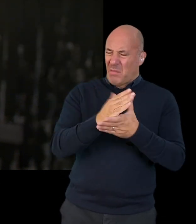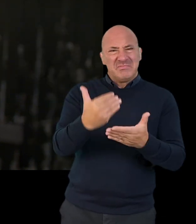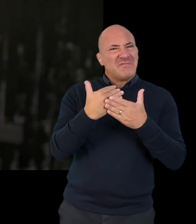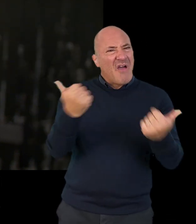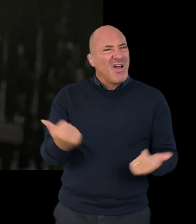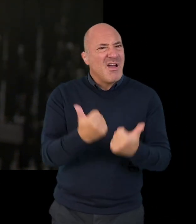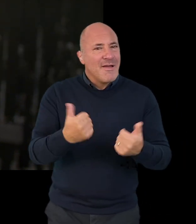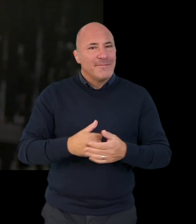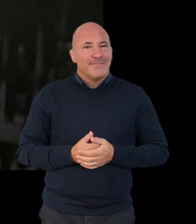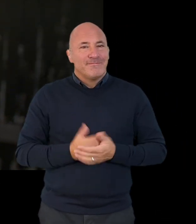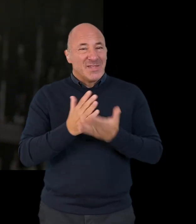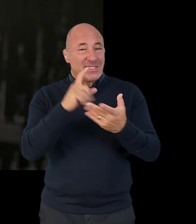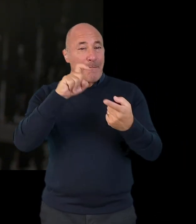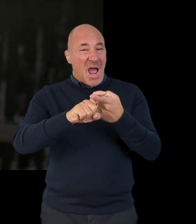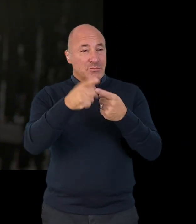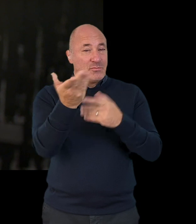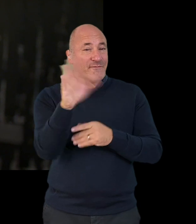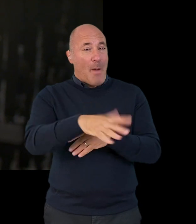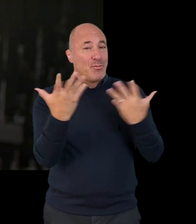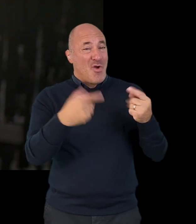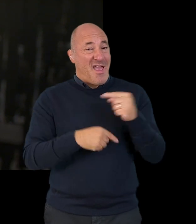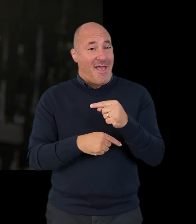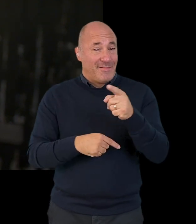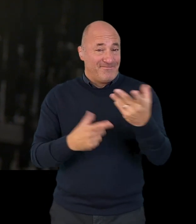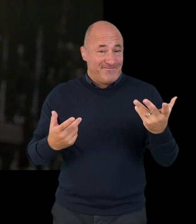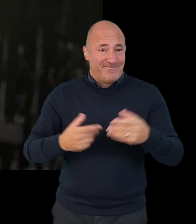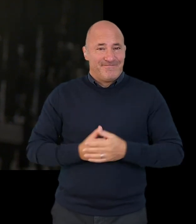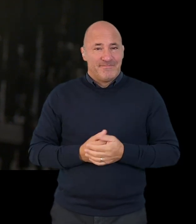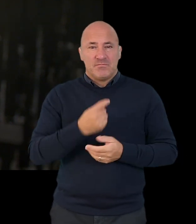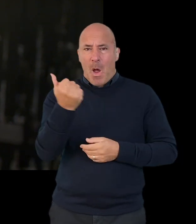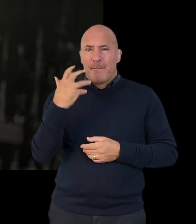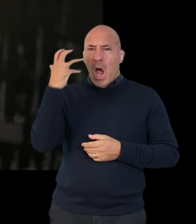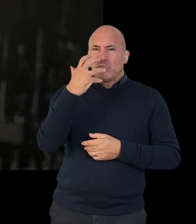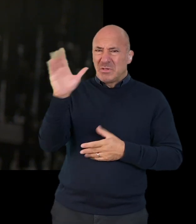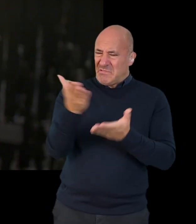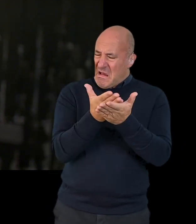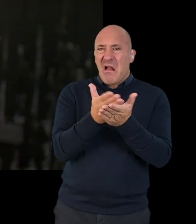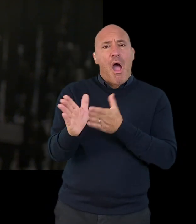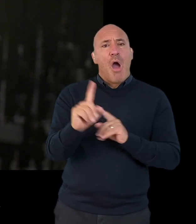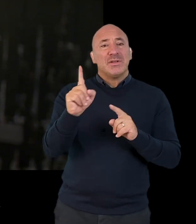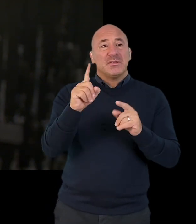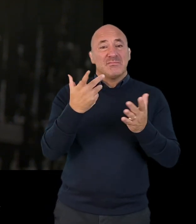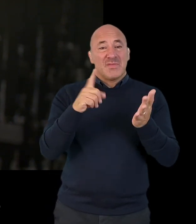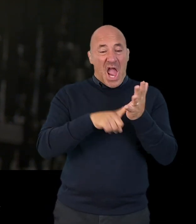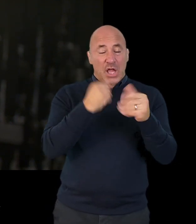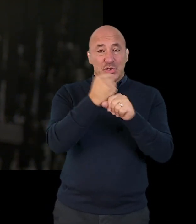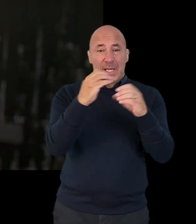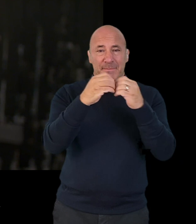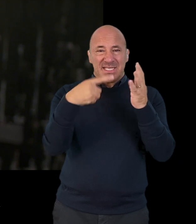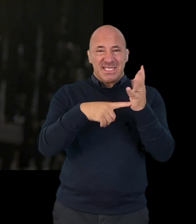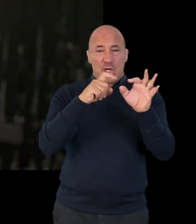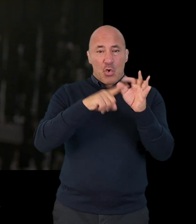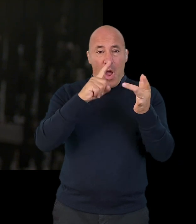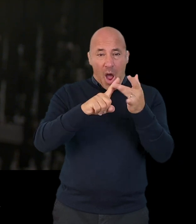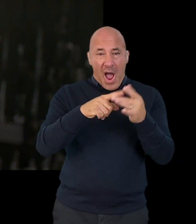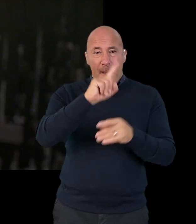would be safe in your country. It depends really on your country of origin. In some countries it is quite clear that